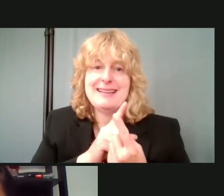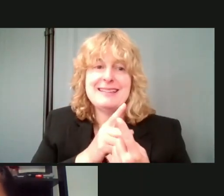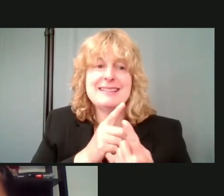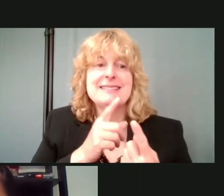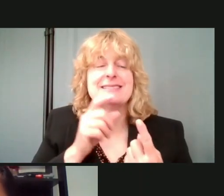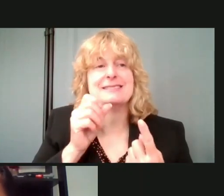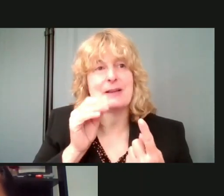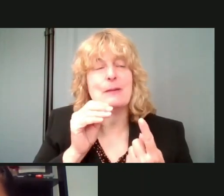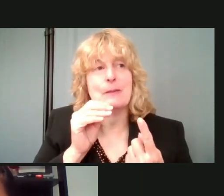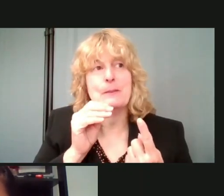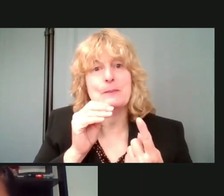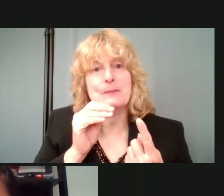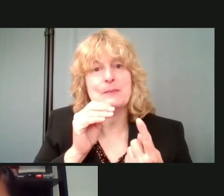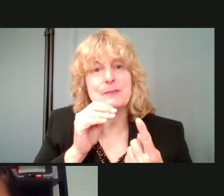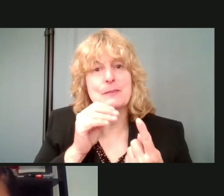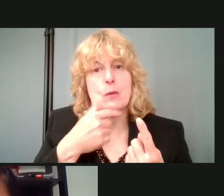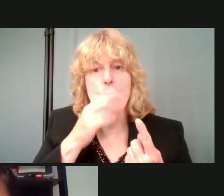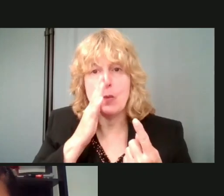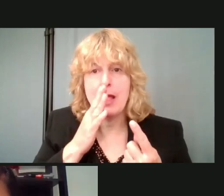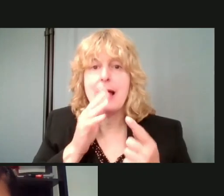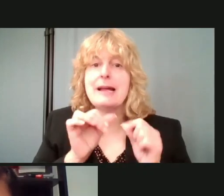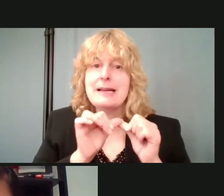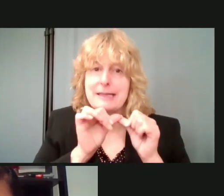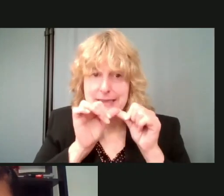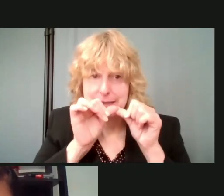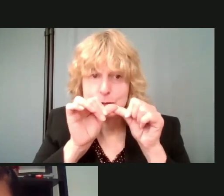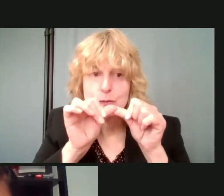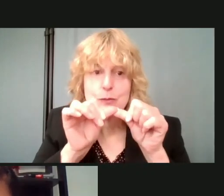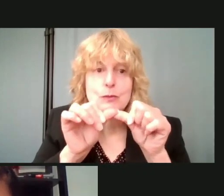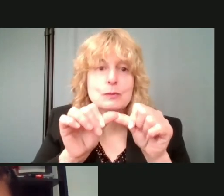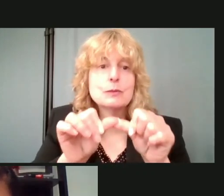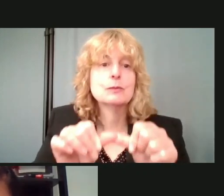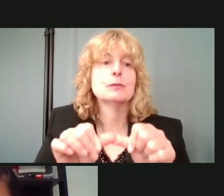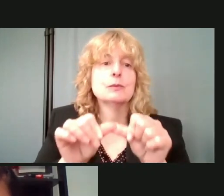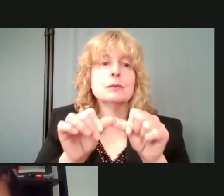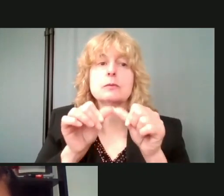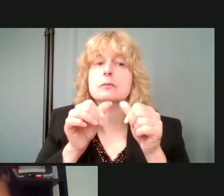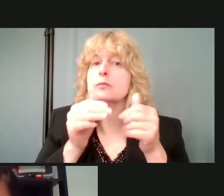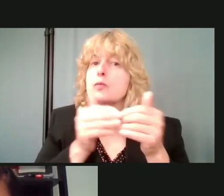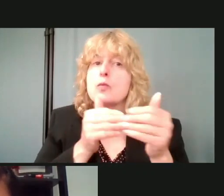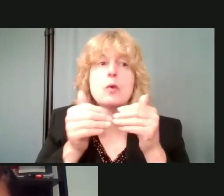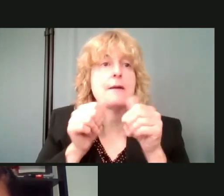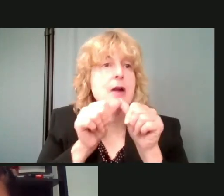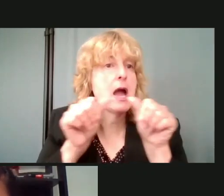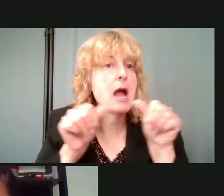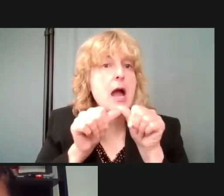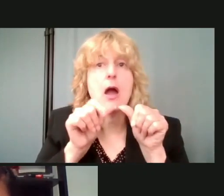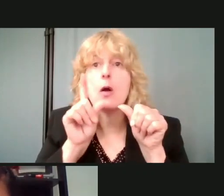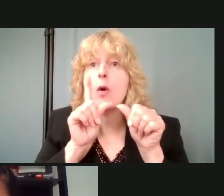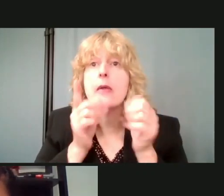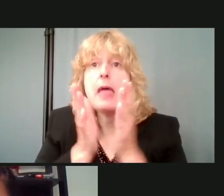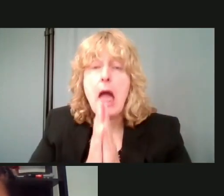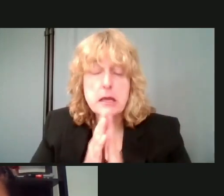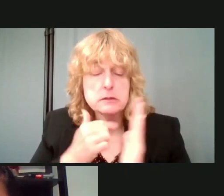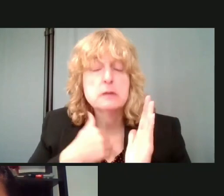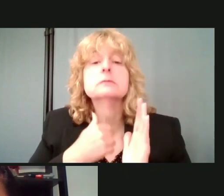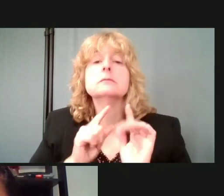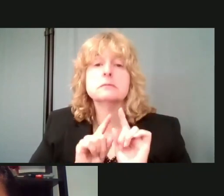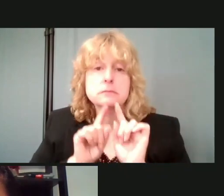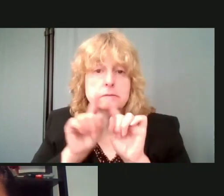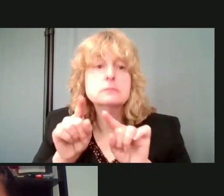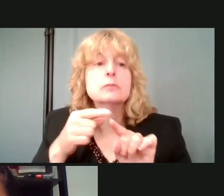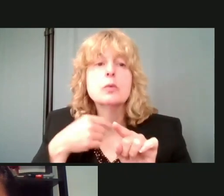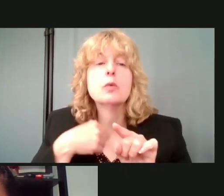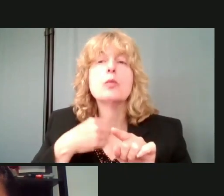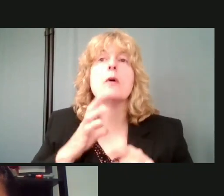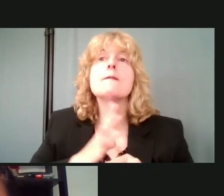and so we're going to continue, uh, in whatever area where we're requested. We, what we do is we formally partner